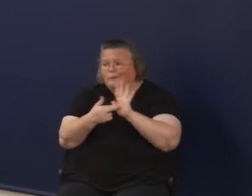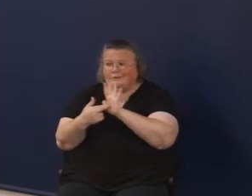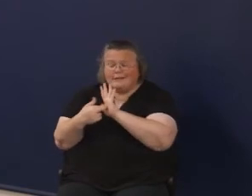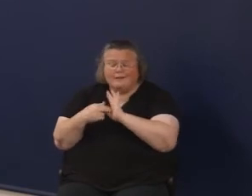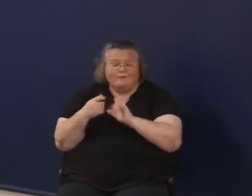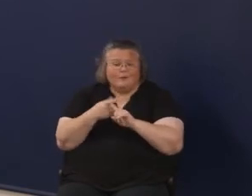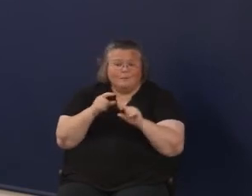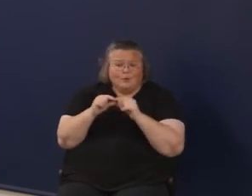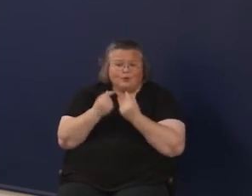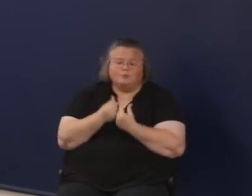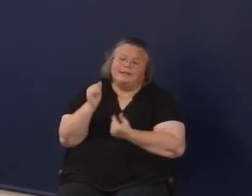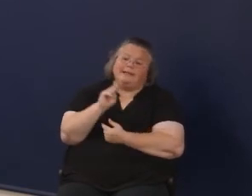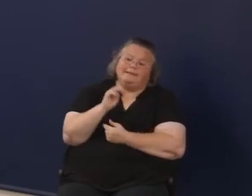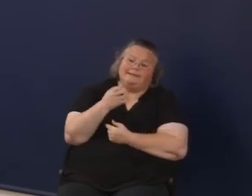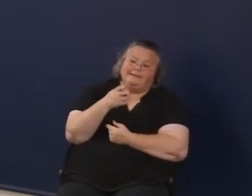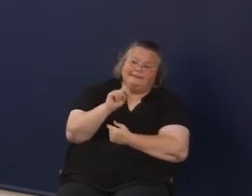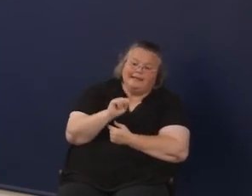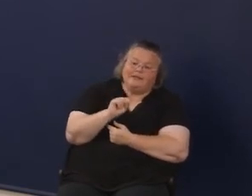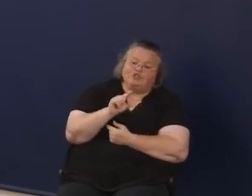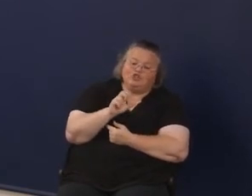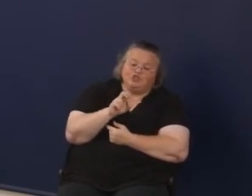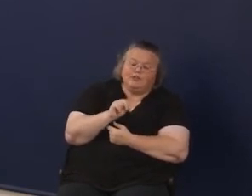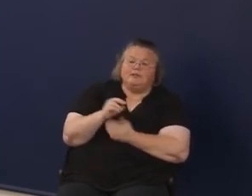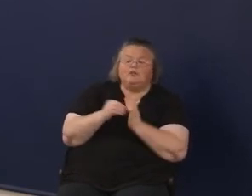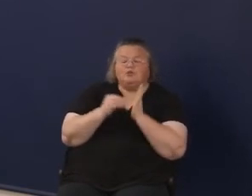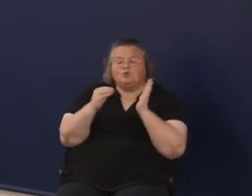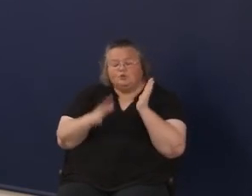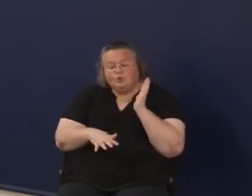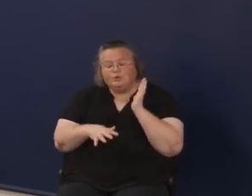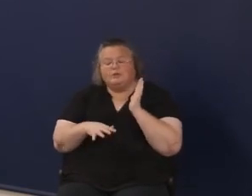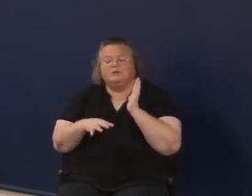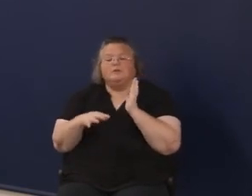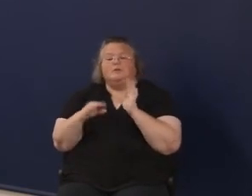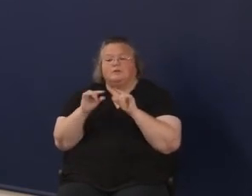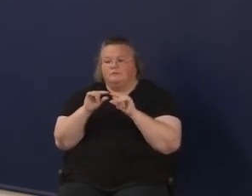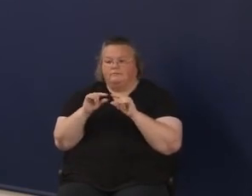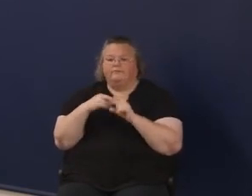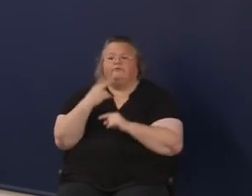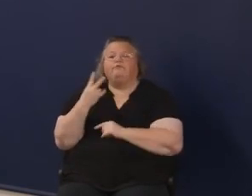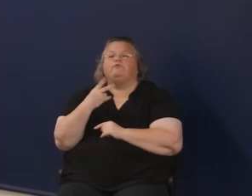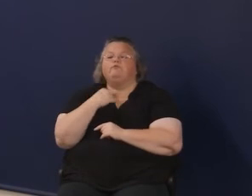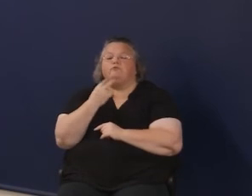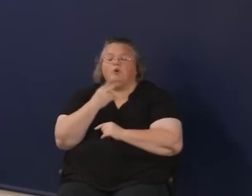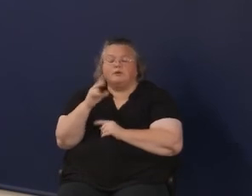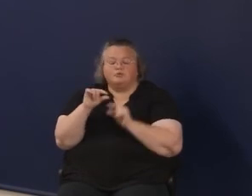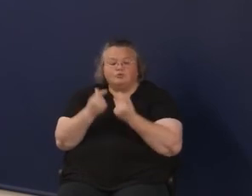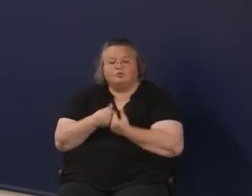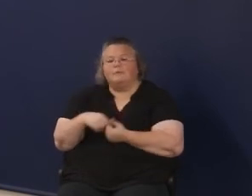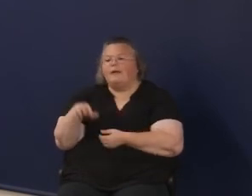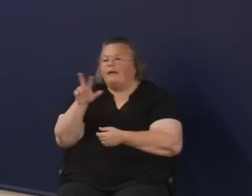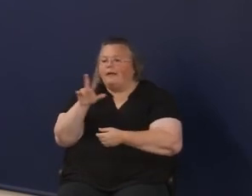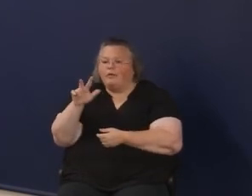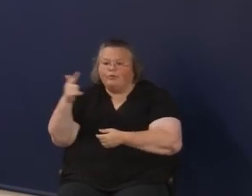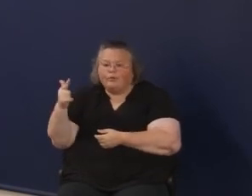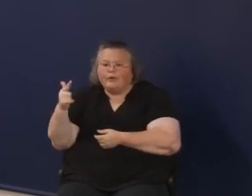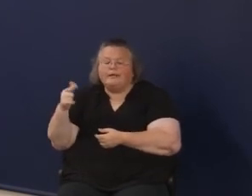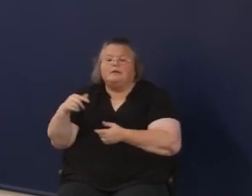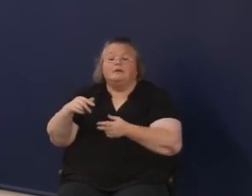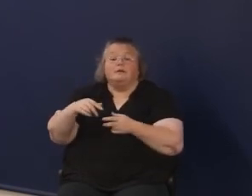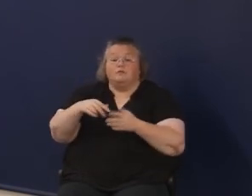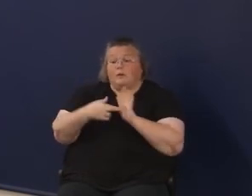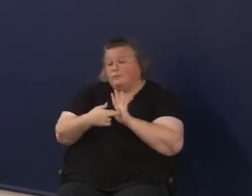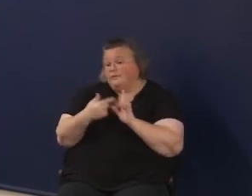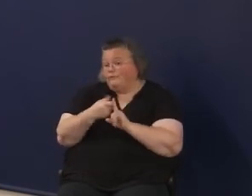these groups, like the Next Gen, Kentucky Student Voice Team, Short Gym, L3, and even maybe some representatives from the districts that have been doing the work